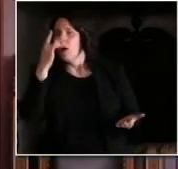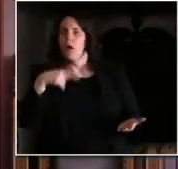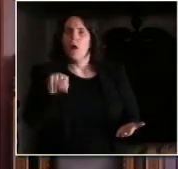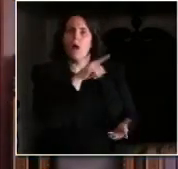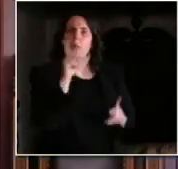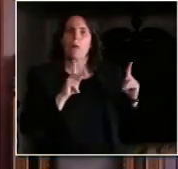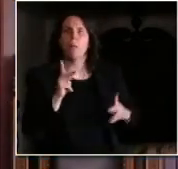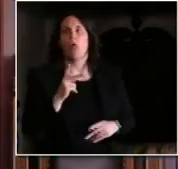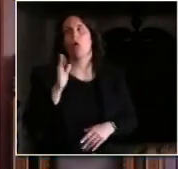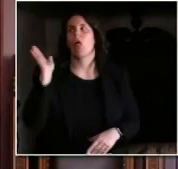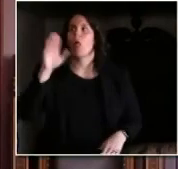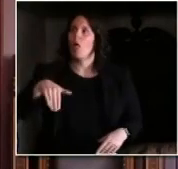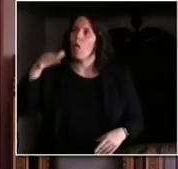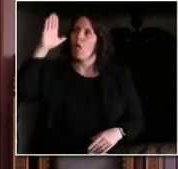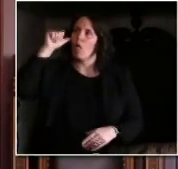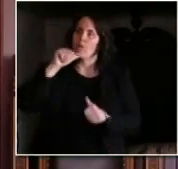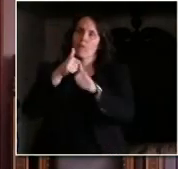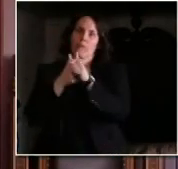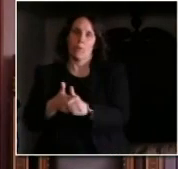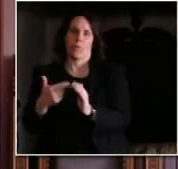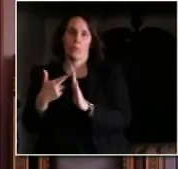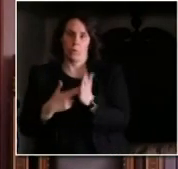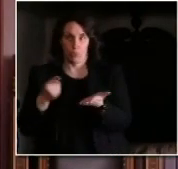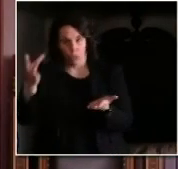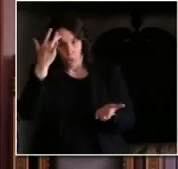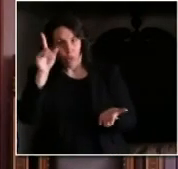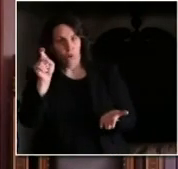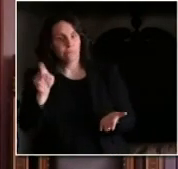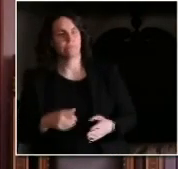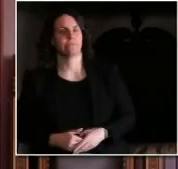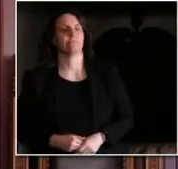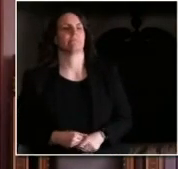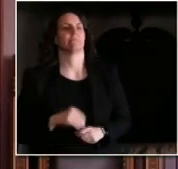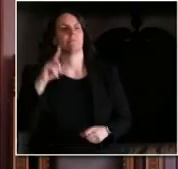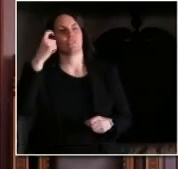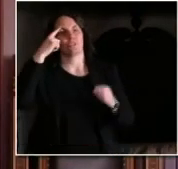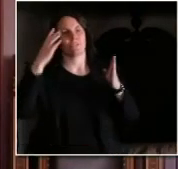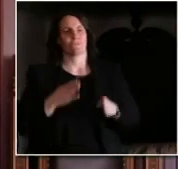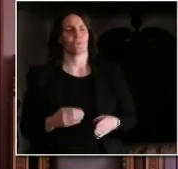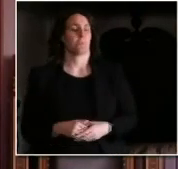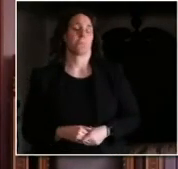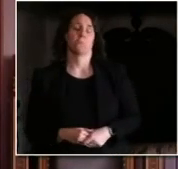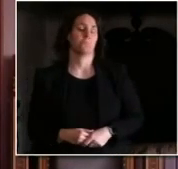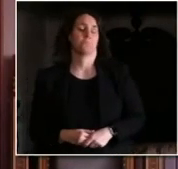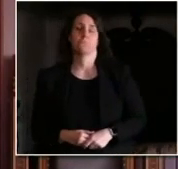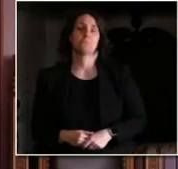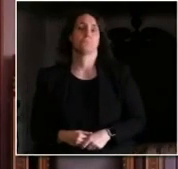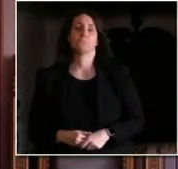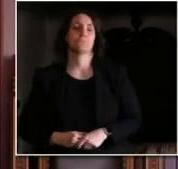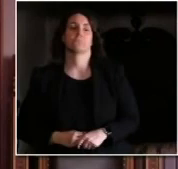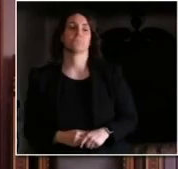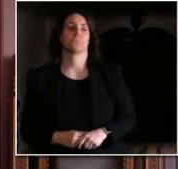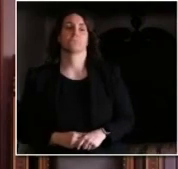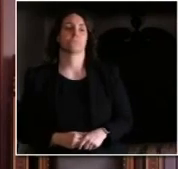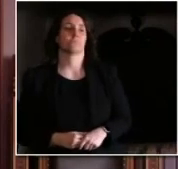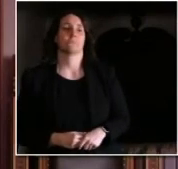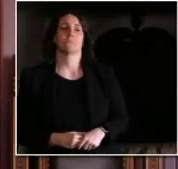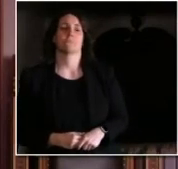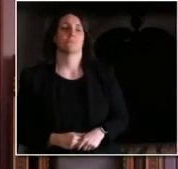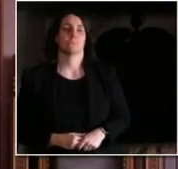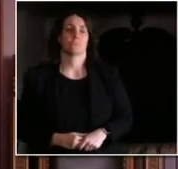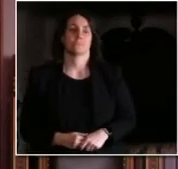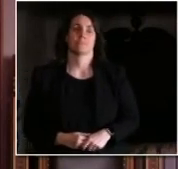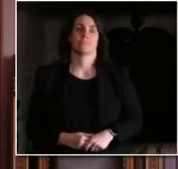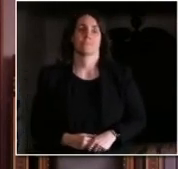there's a lot of sacrifice that we're asking and we're getting from the vast vast majority of people I'm guessing